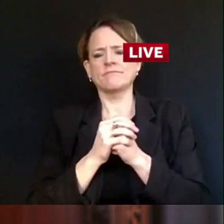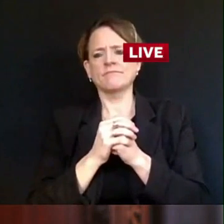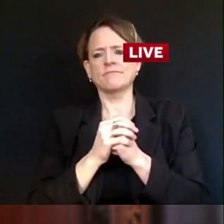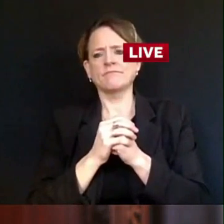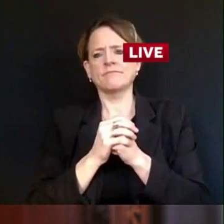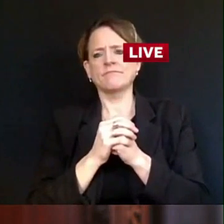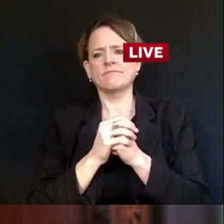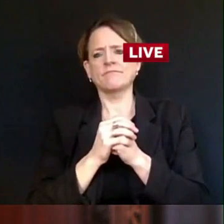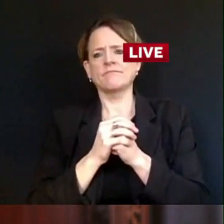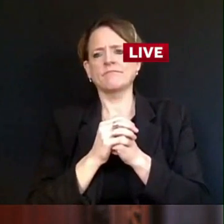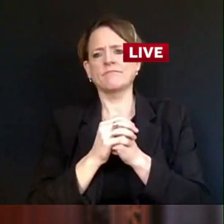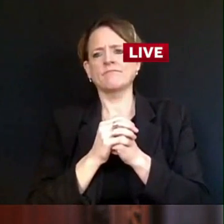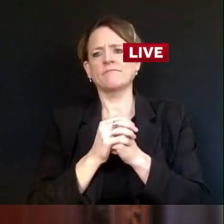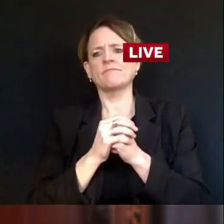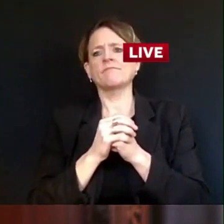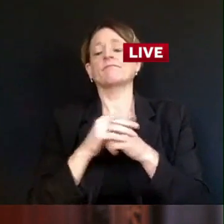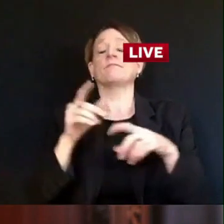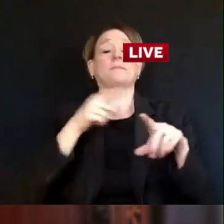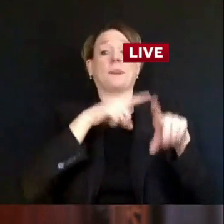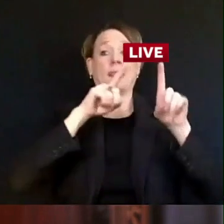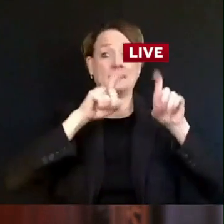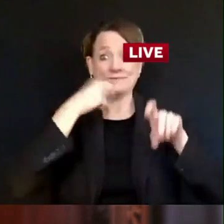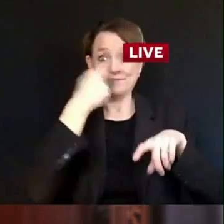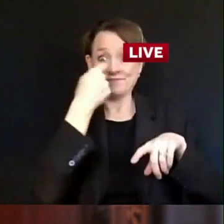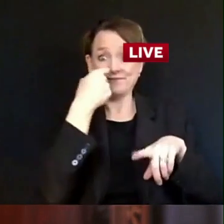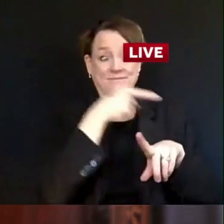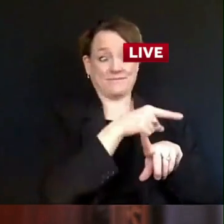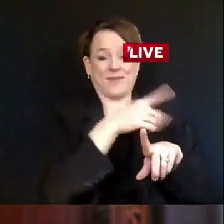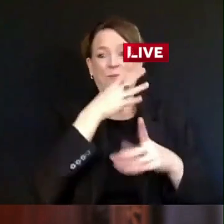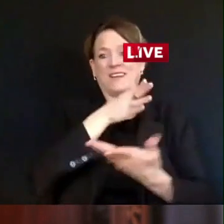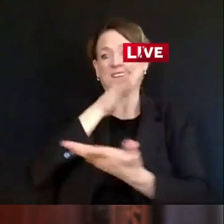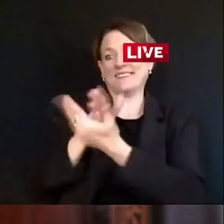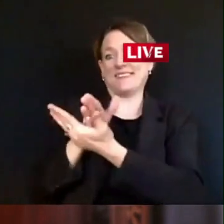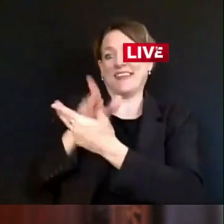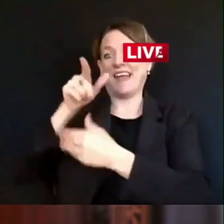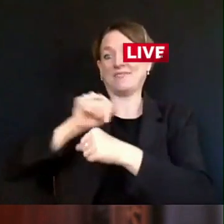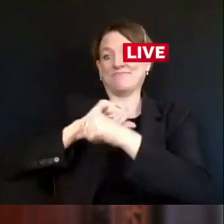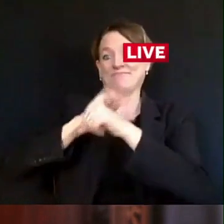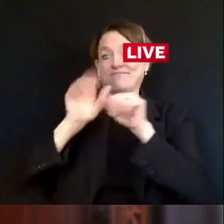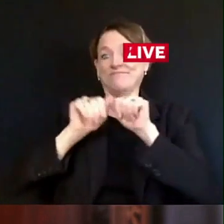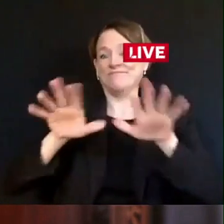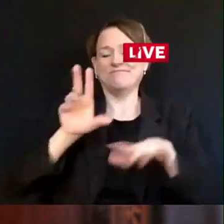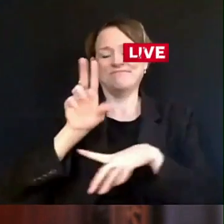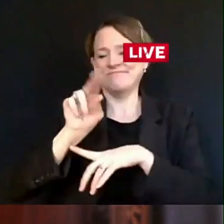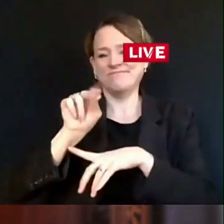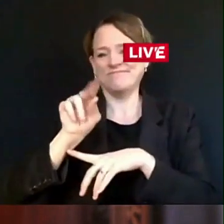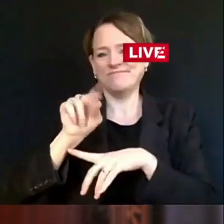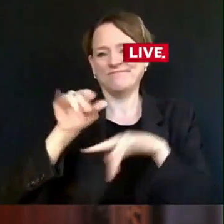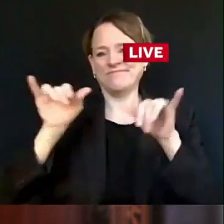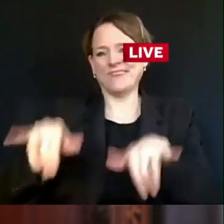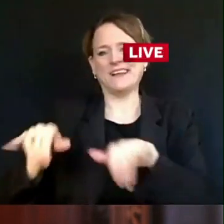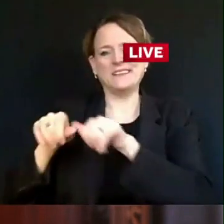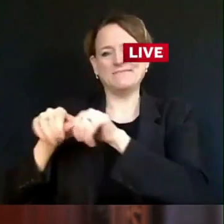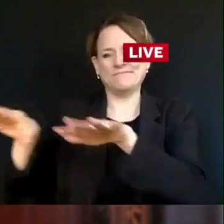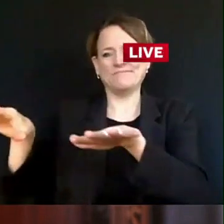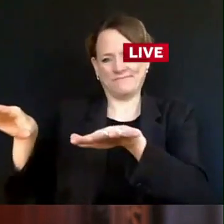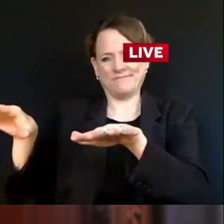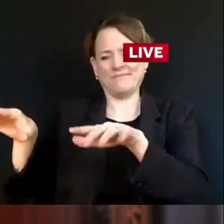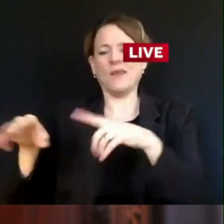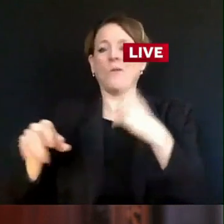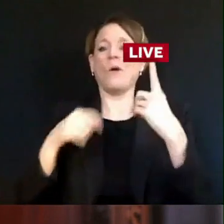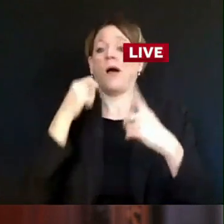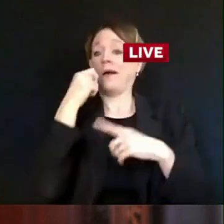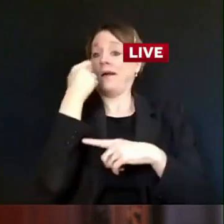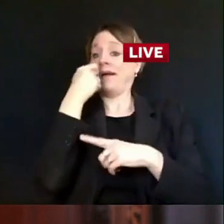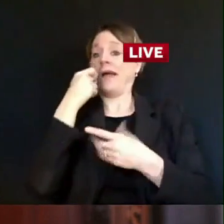supplement, not a replacement, for all the mitigation efforts we need to have in place to stop the spread and save lives.